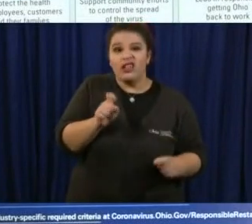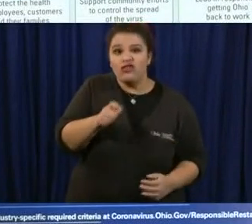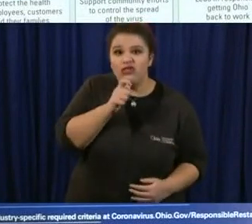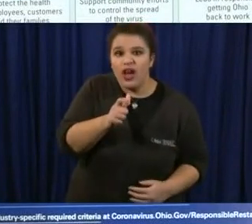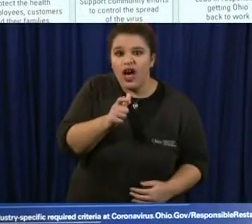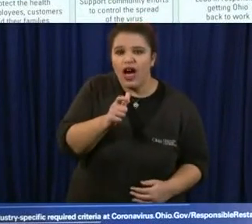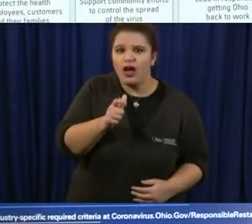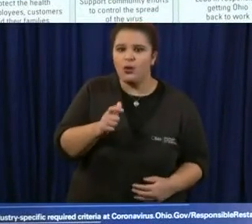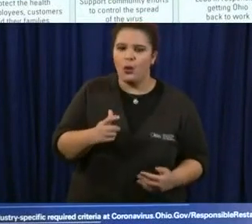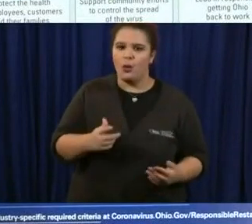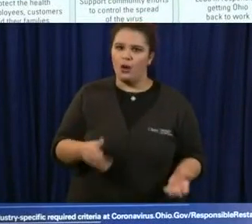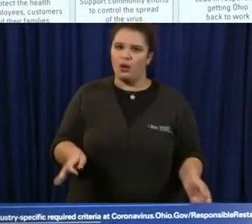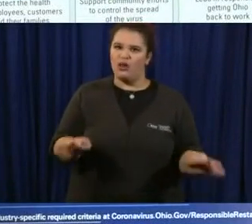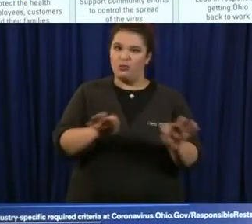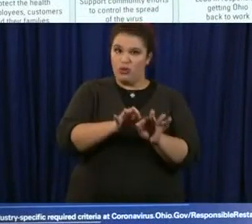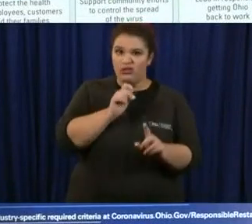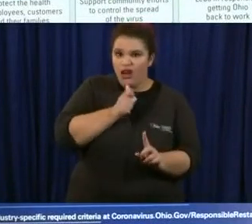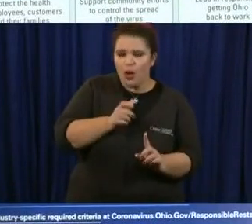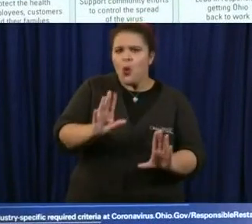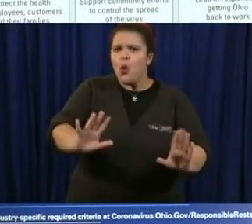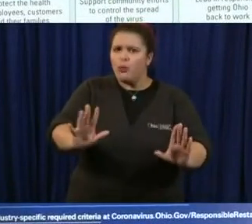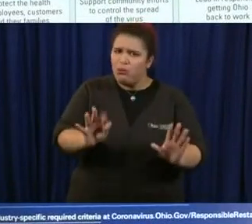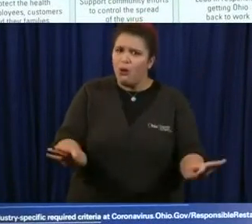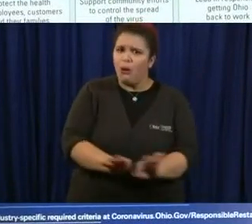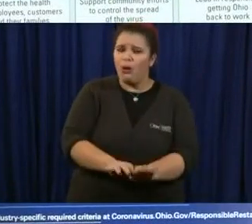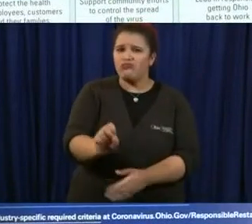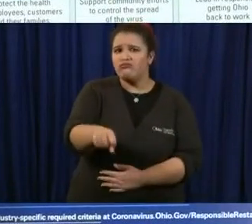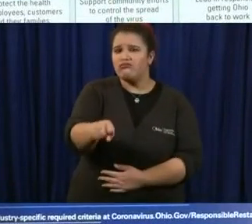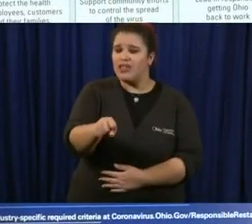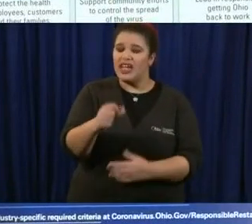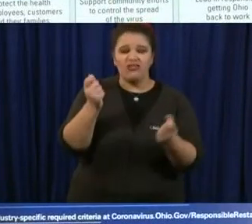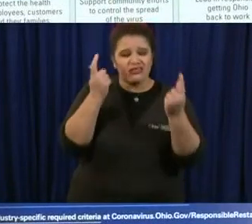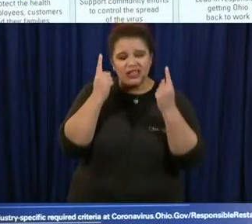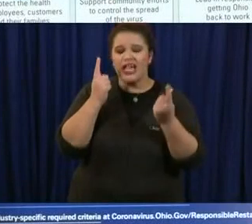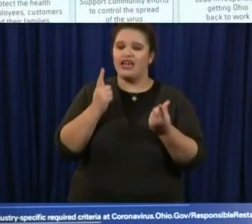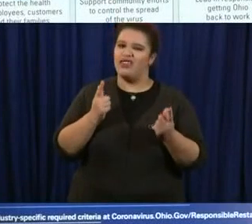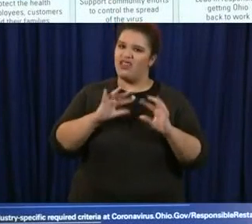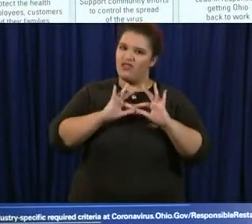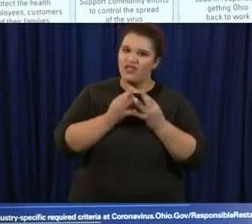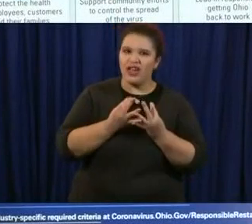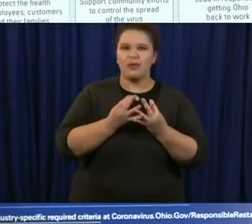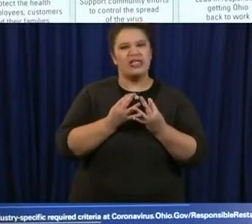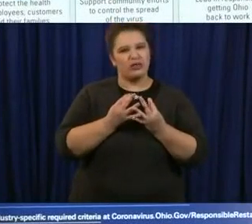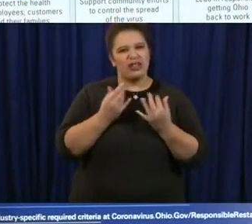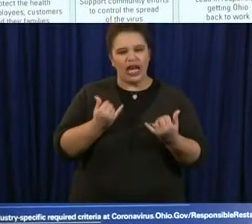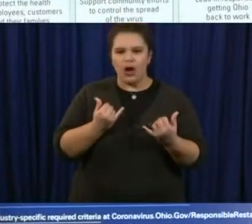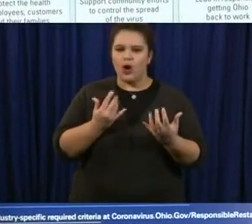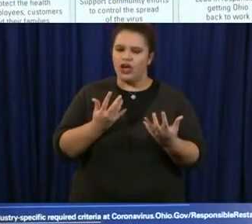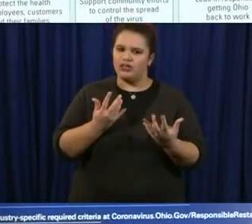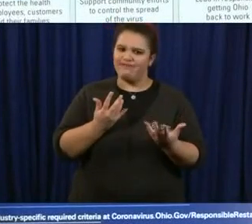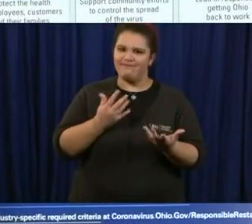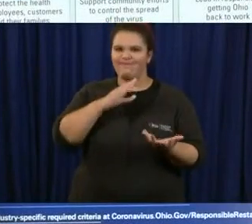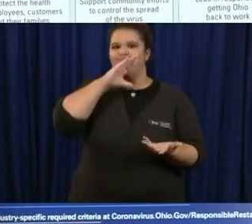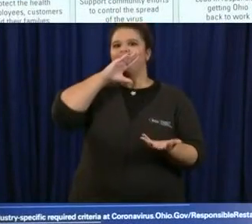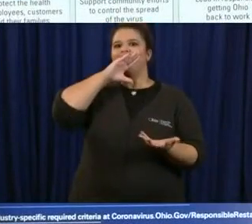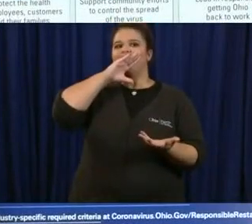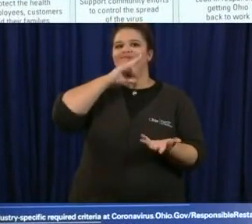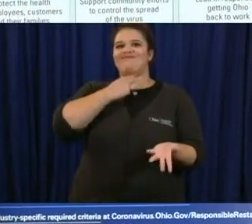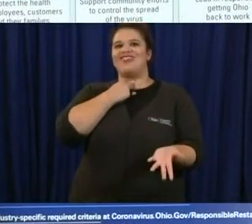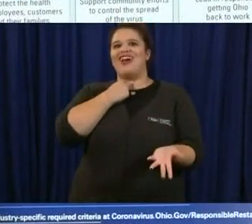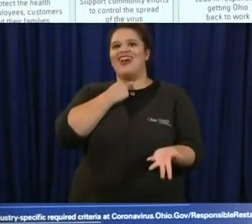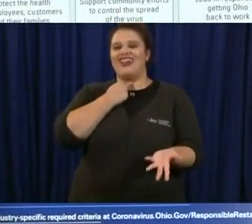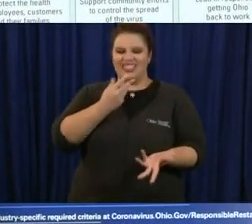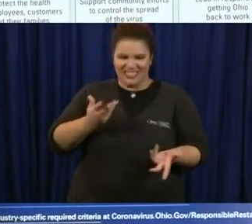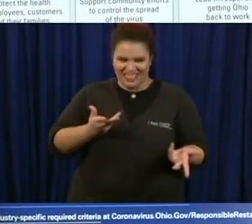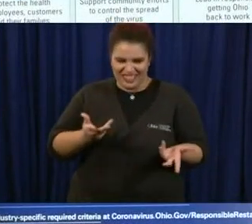And I understand what families are going through. But we want to start down the pathway that is the things that